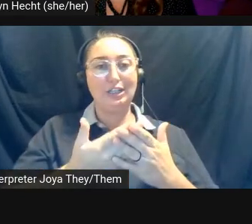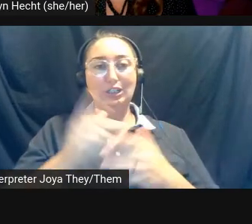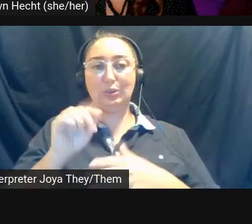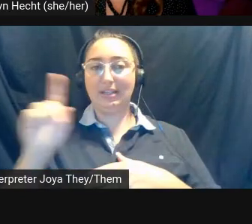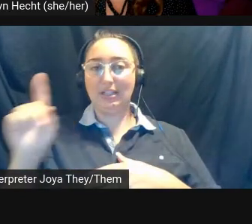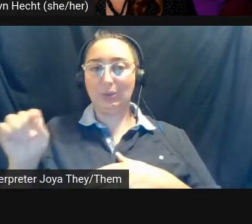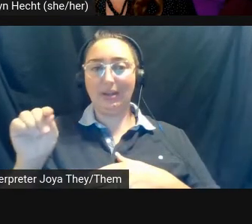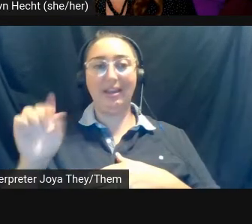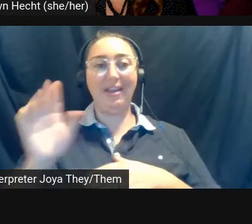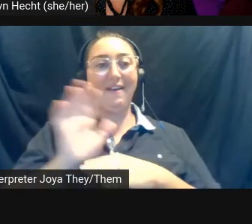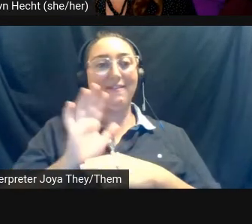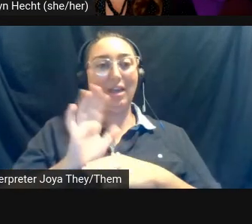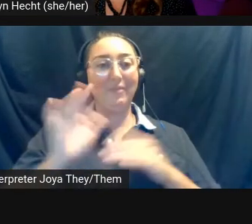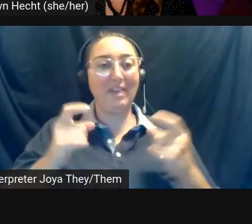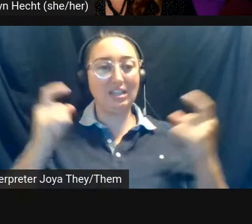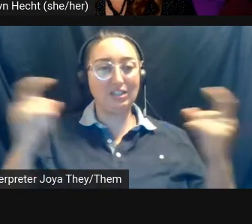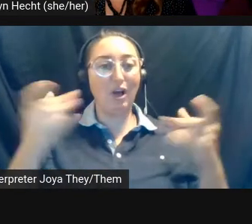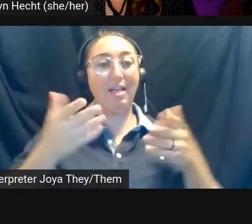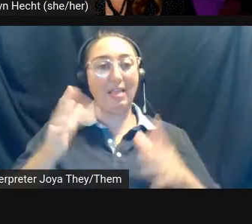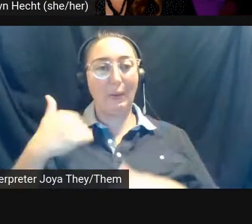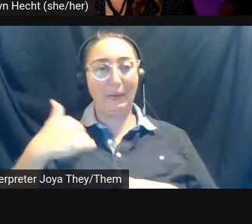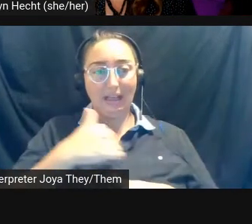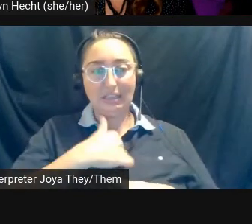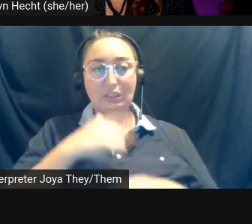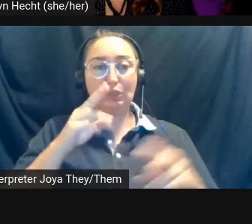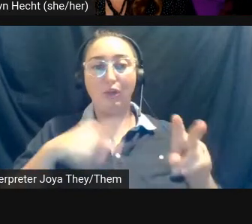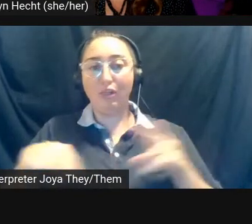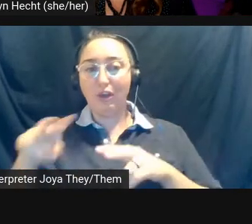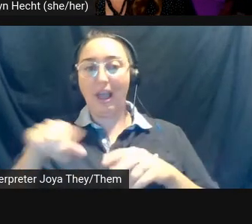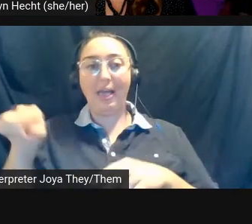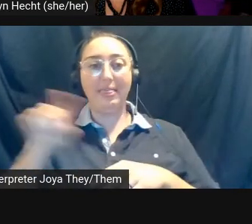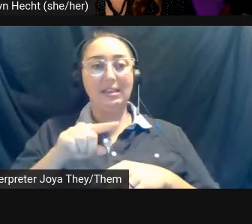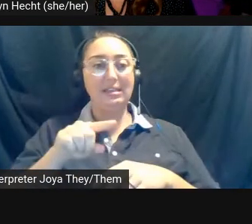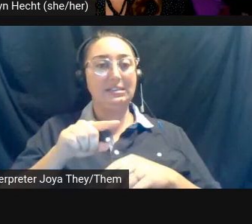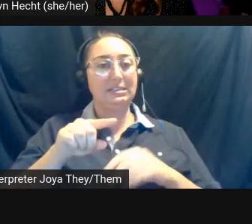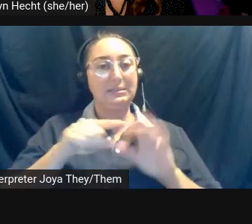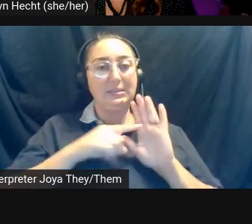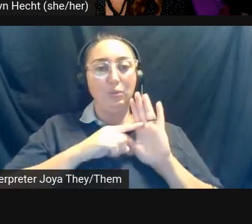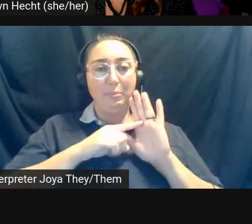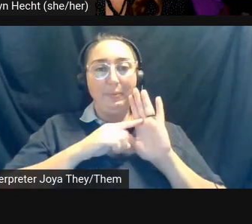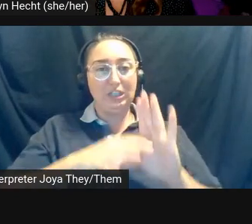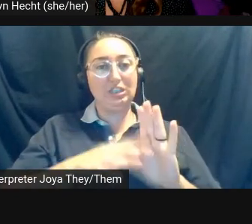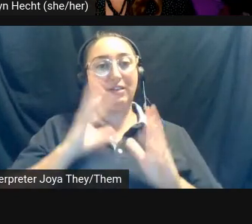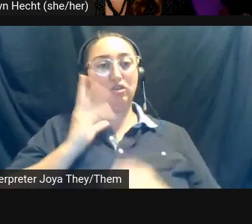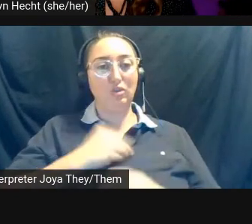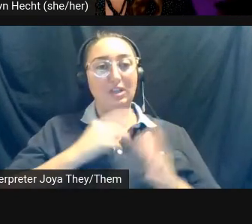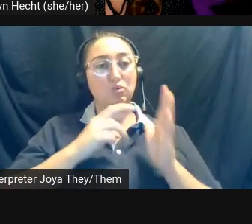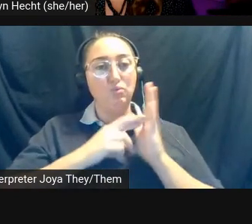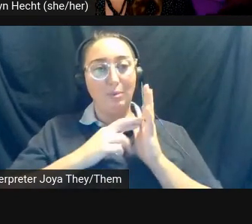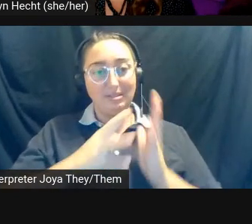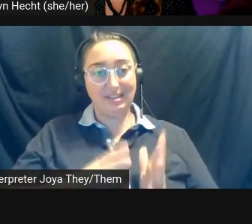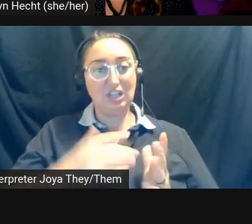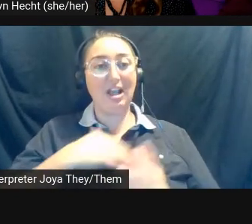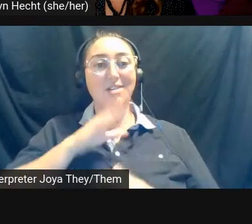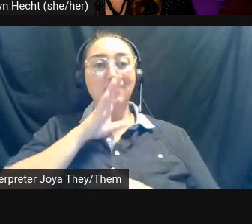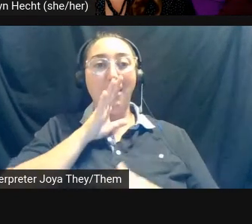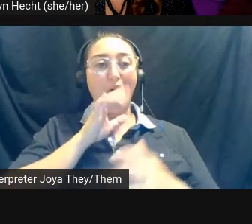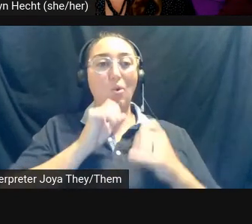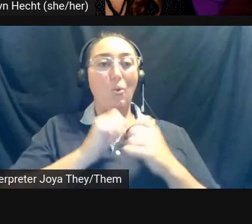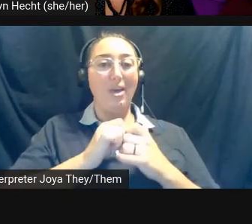2020 Film Festival and letting us look at these depictions of, uh, trans representation and talk with